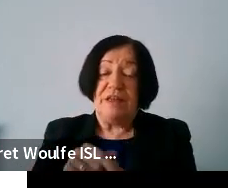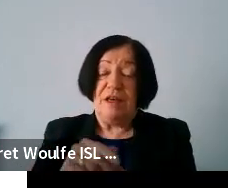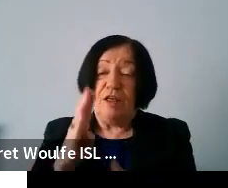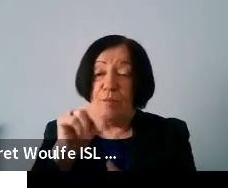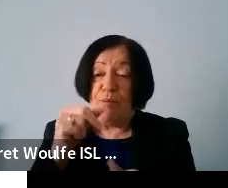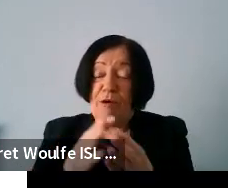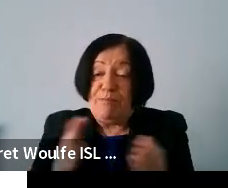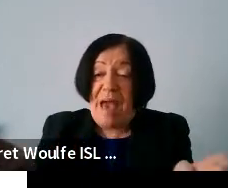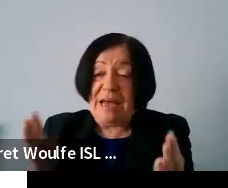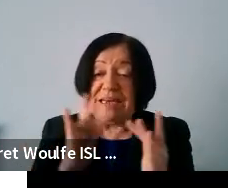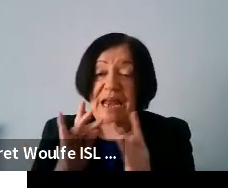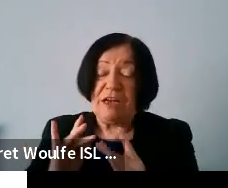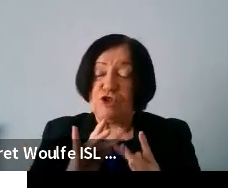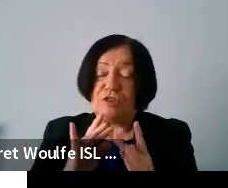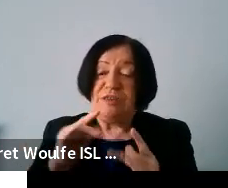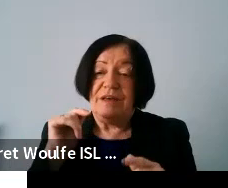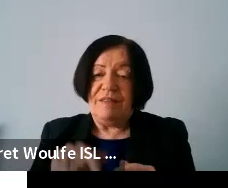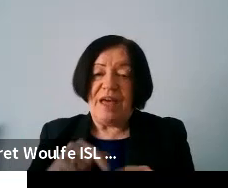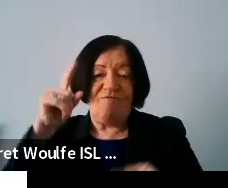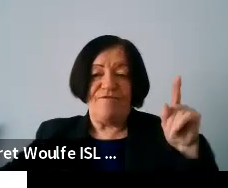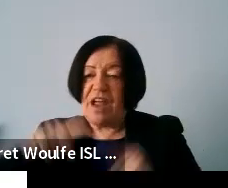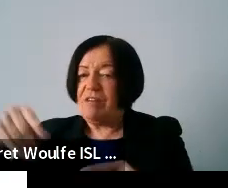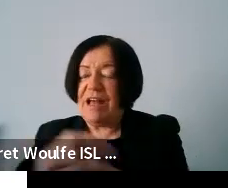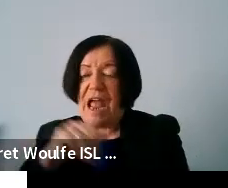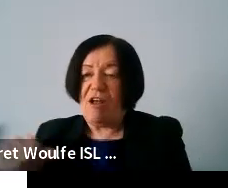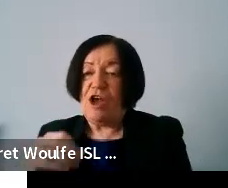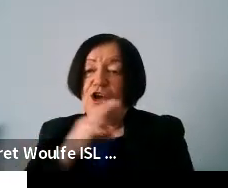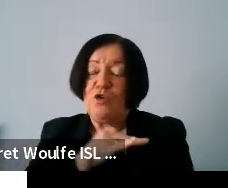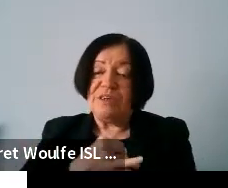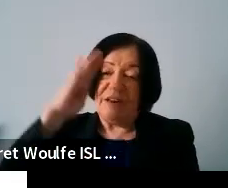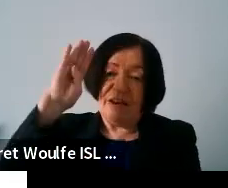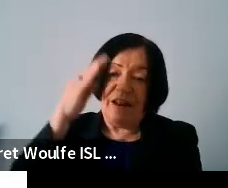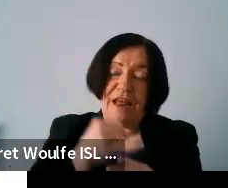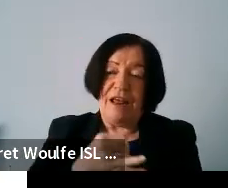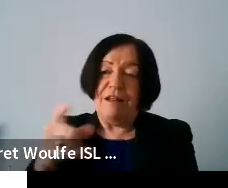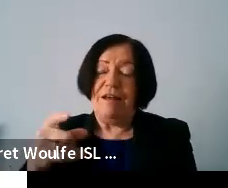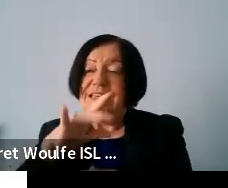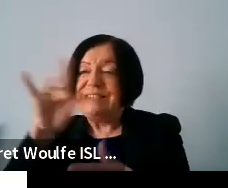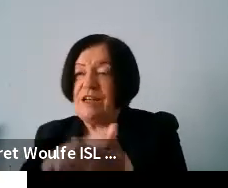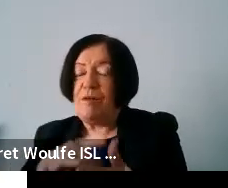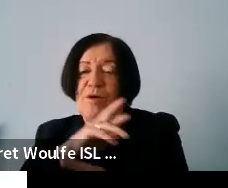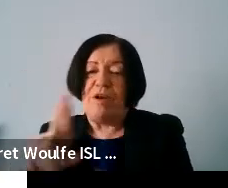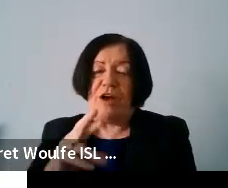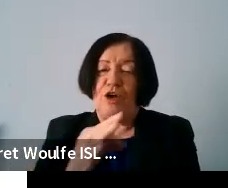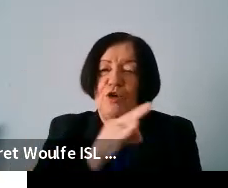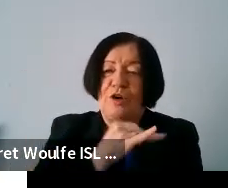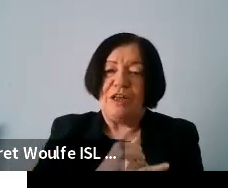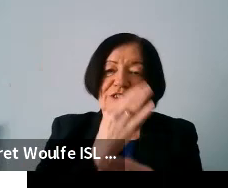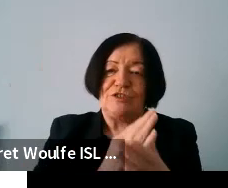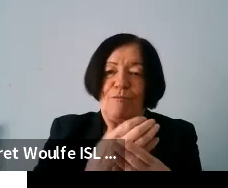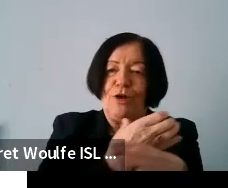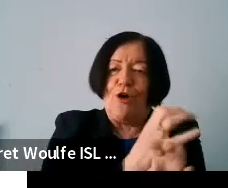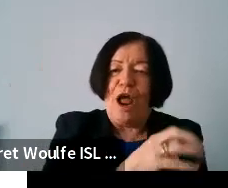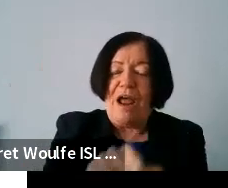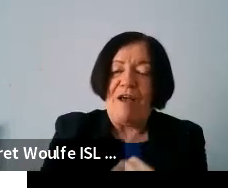connection um and that varies by areas usually very good in ireland and urban areas but maybe not so good in a number of rural areas